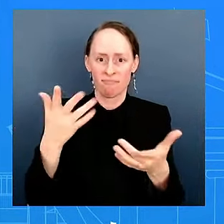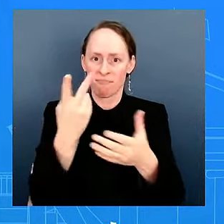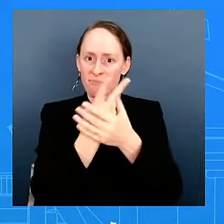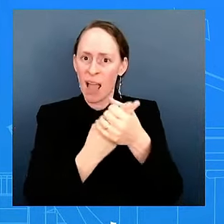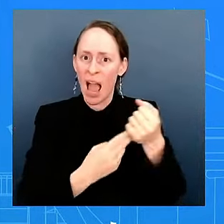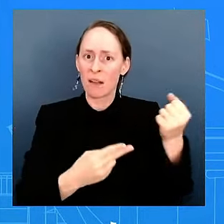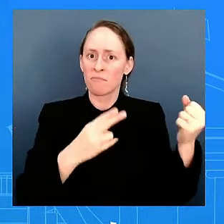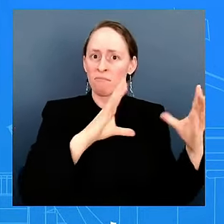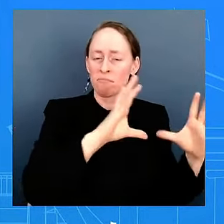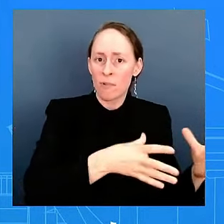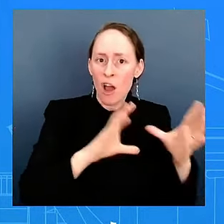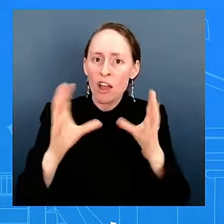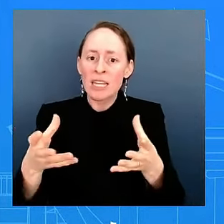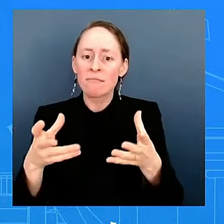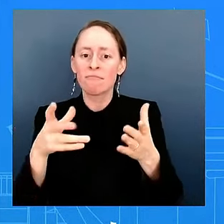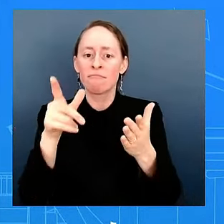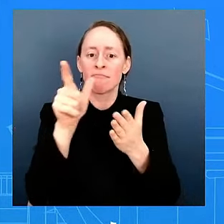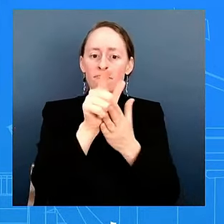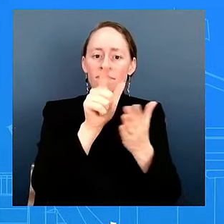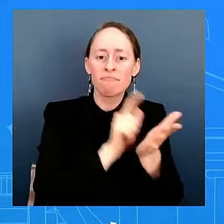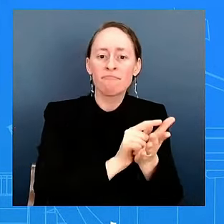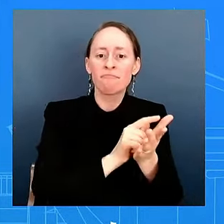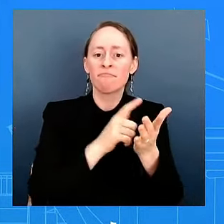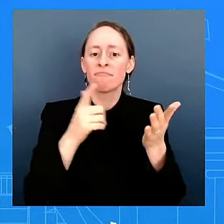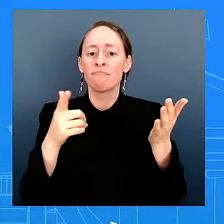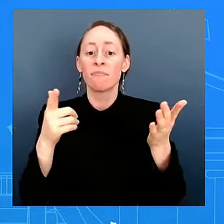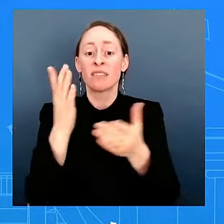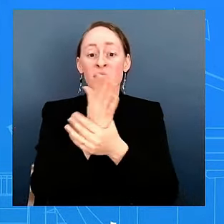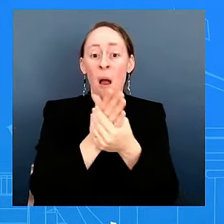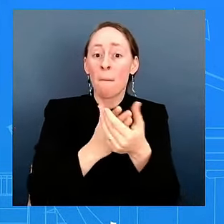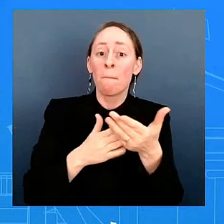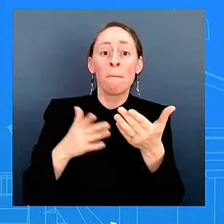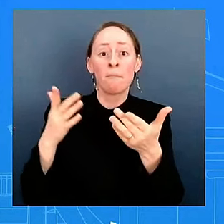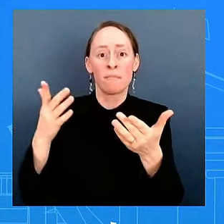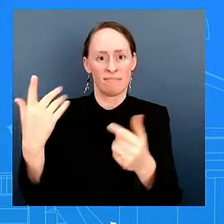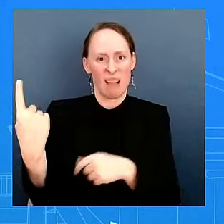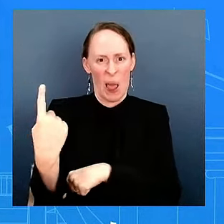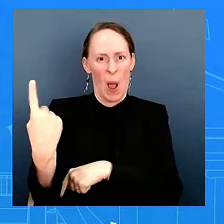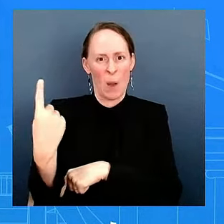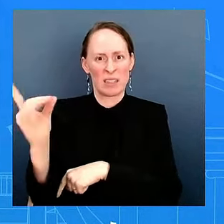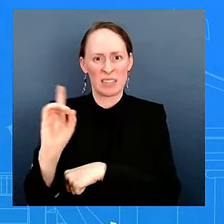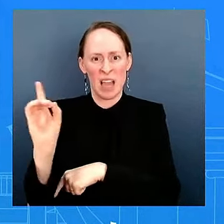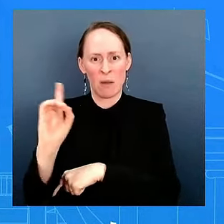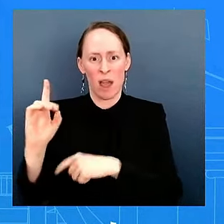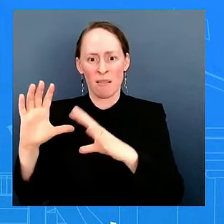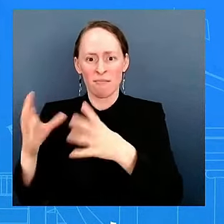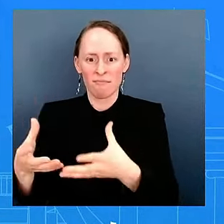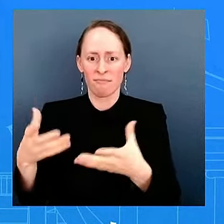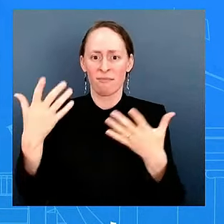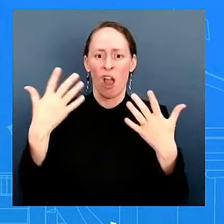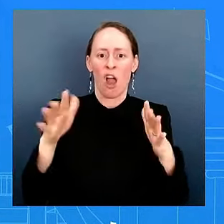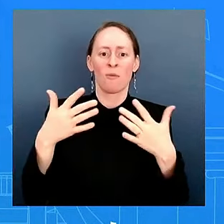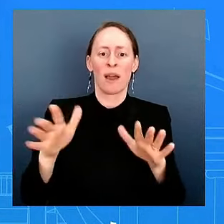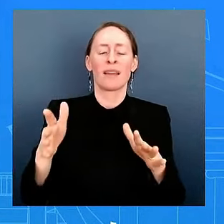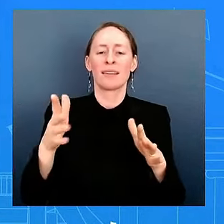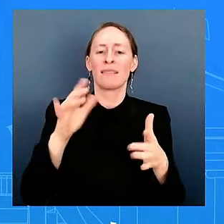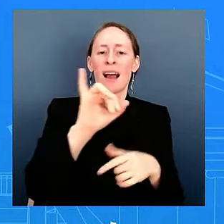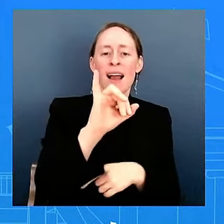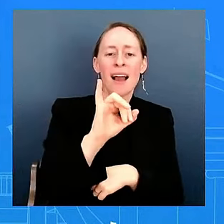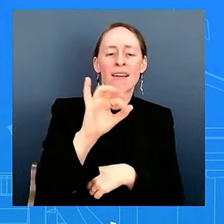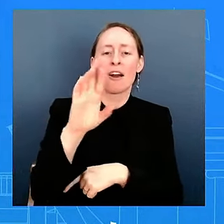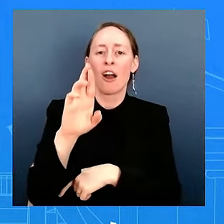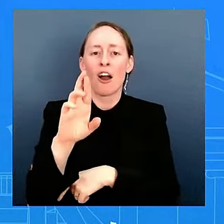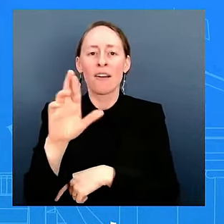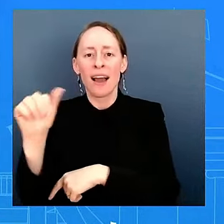you think about the Chips and Signs Act, which is done in a bipartisan way, obviously, bipartisan infrastructure legislation, the American Rescue